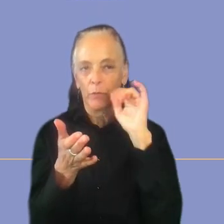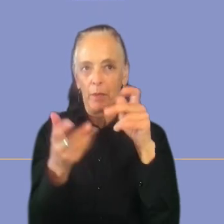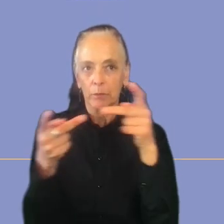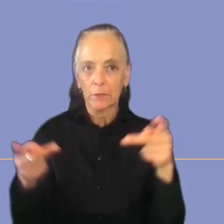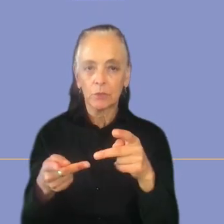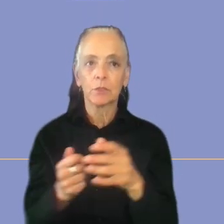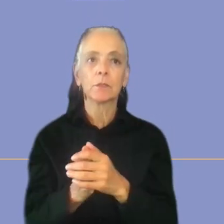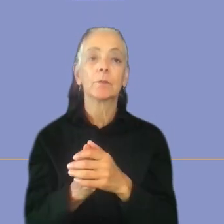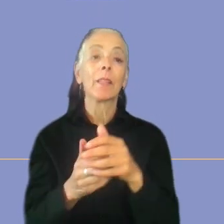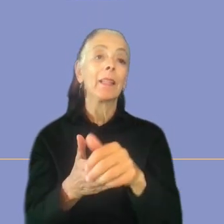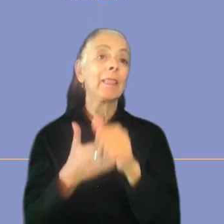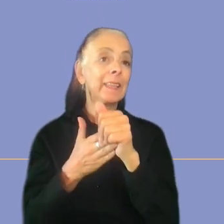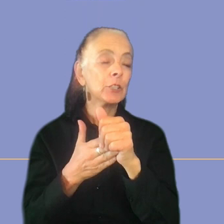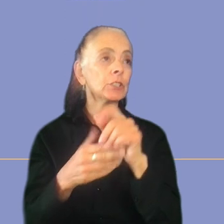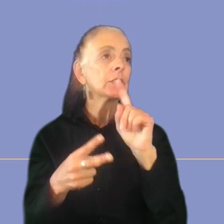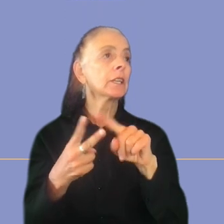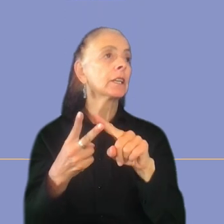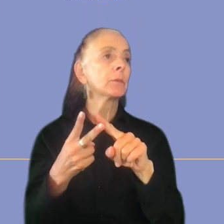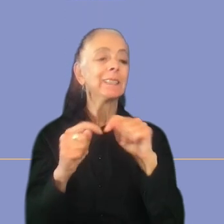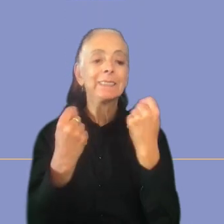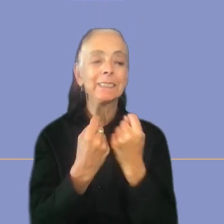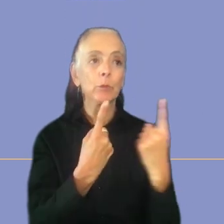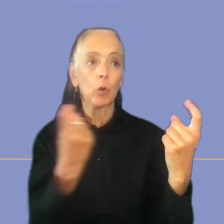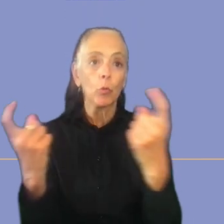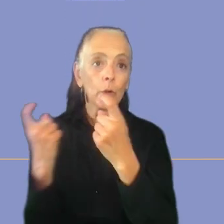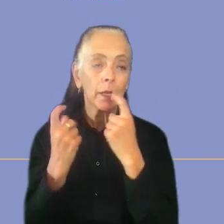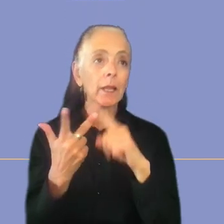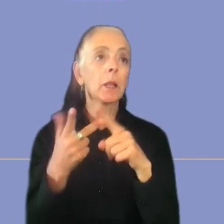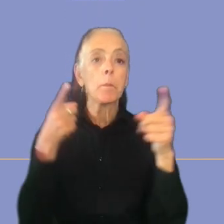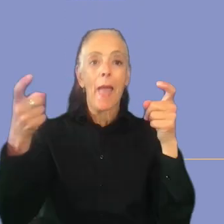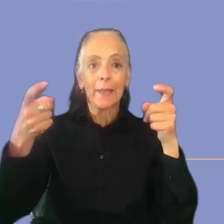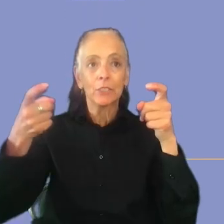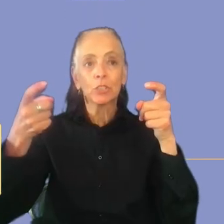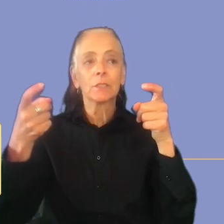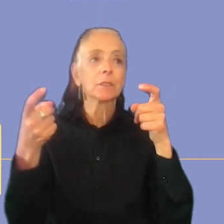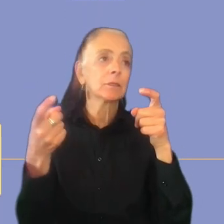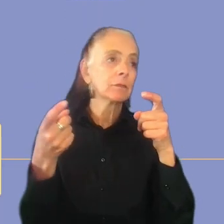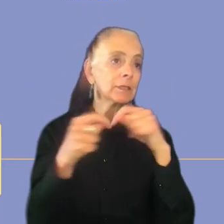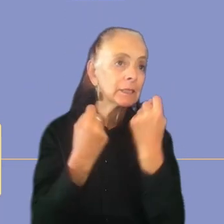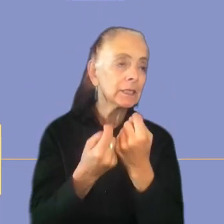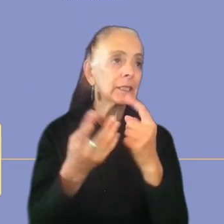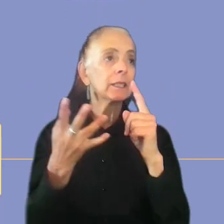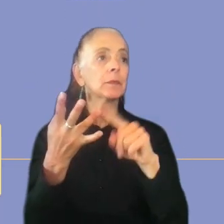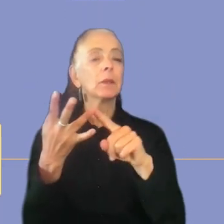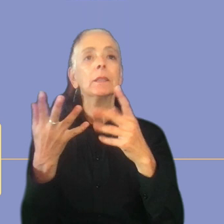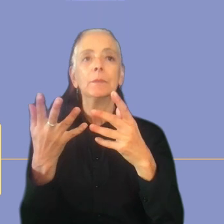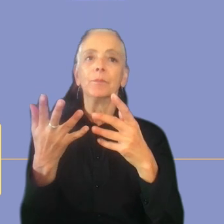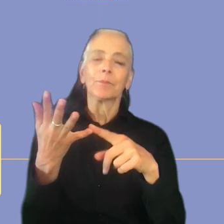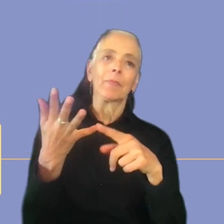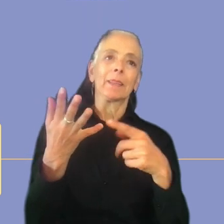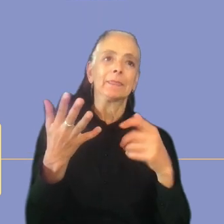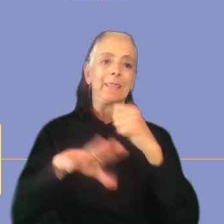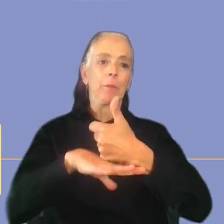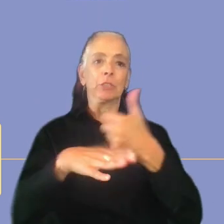typically leadership or recruiting for the team, managing the team, establishing new standards, these